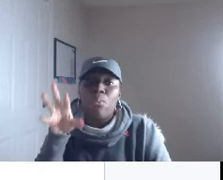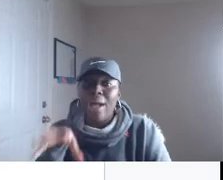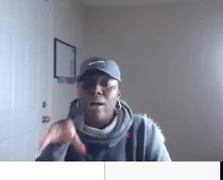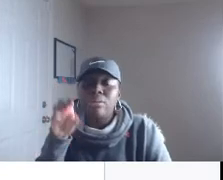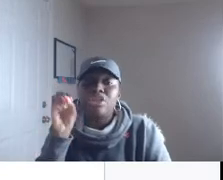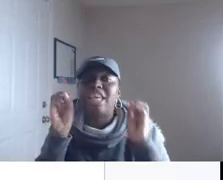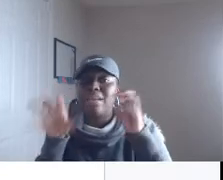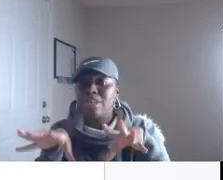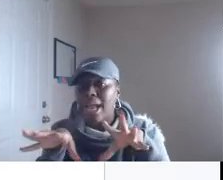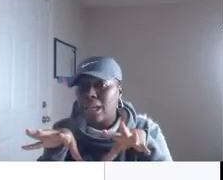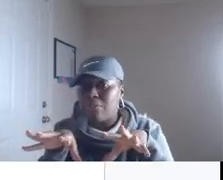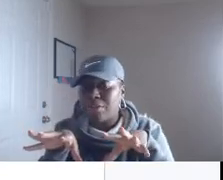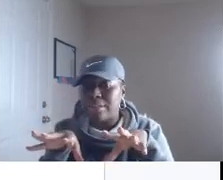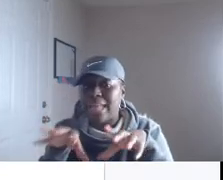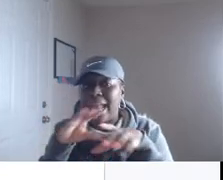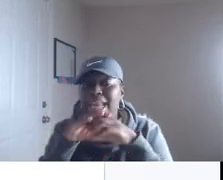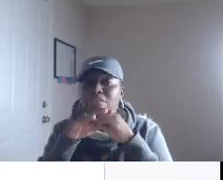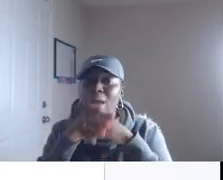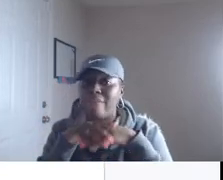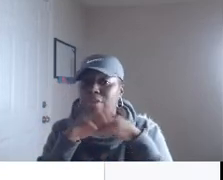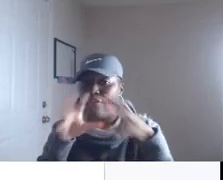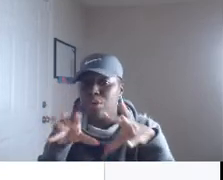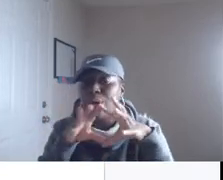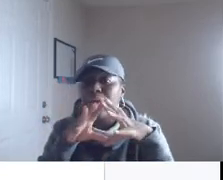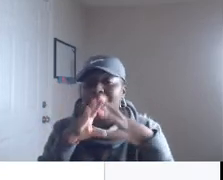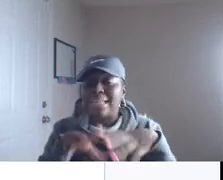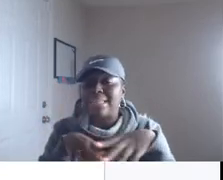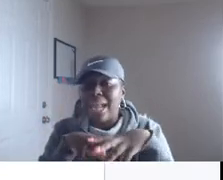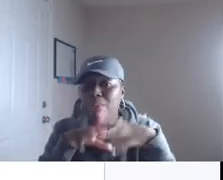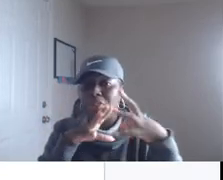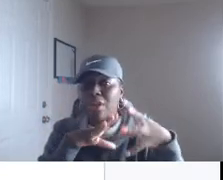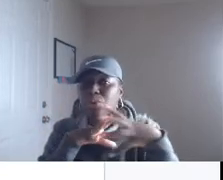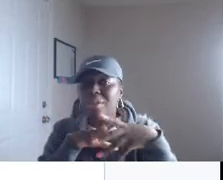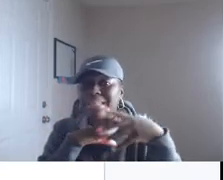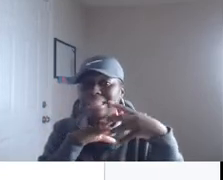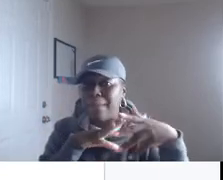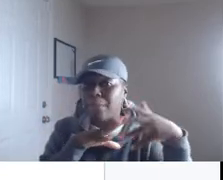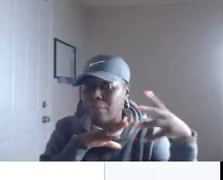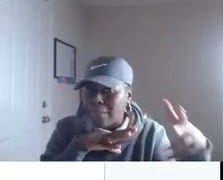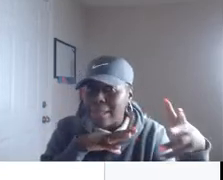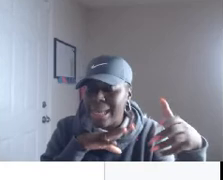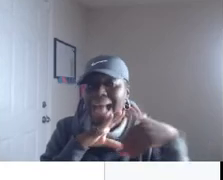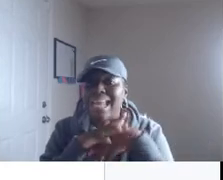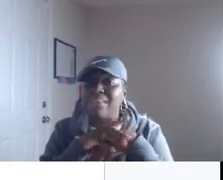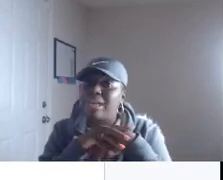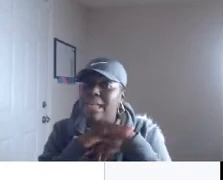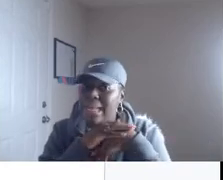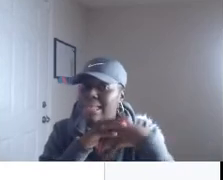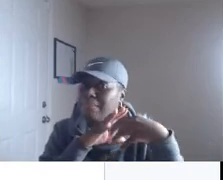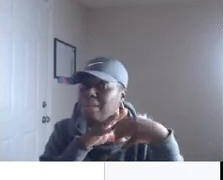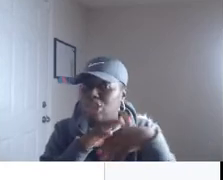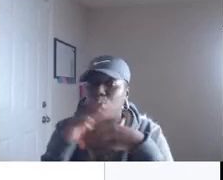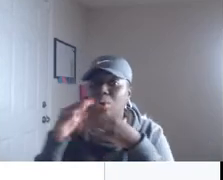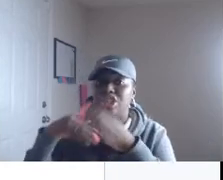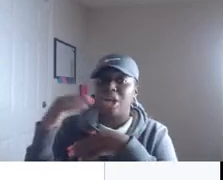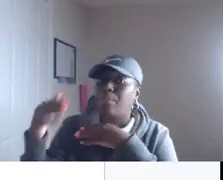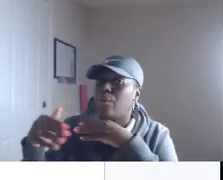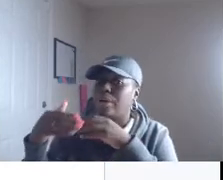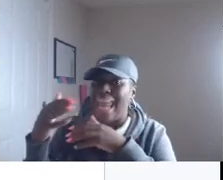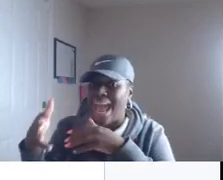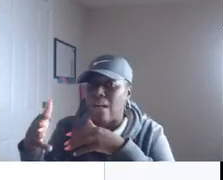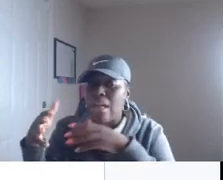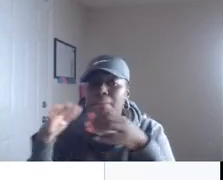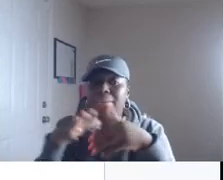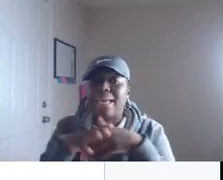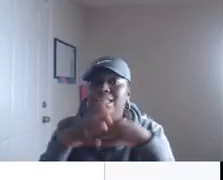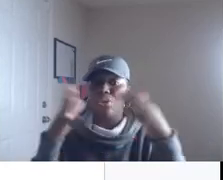well just keep checking up for your state and if you have if you're in a state where they're doing this temporarily i definitely think it's something that you want to jump